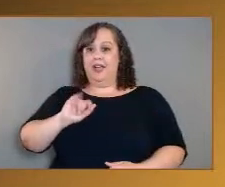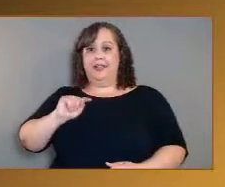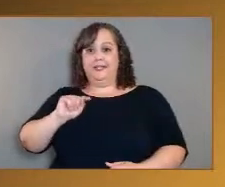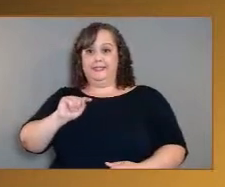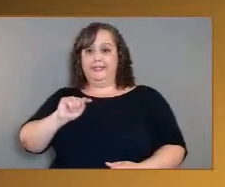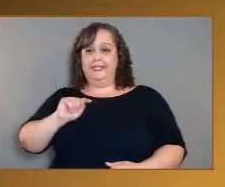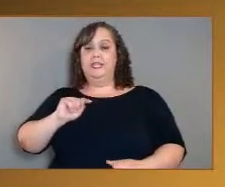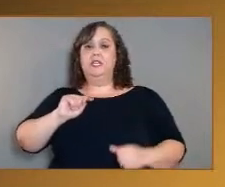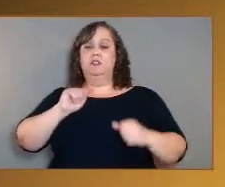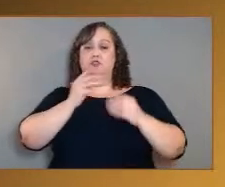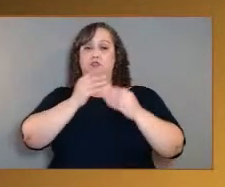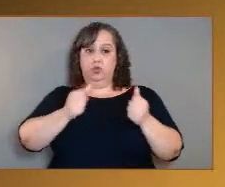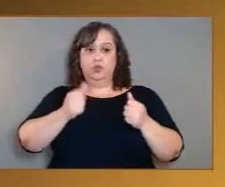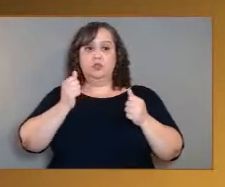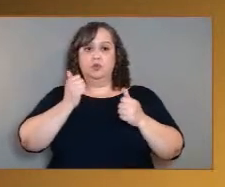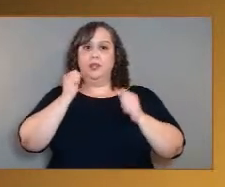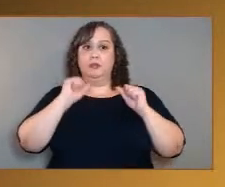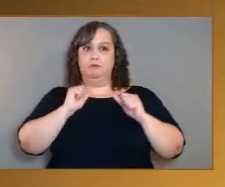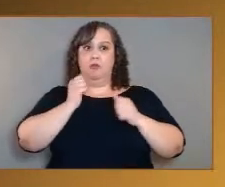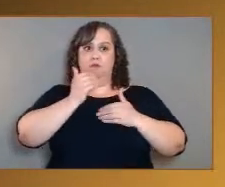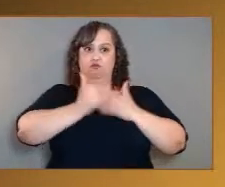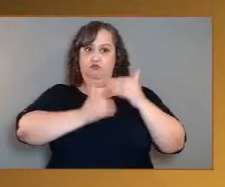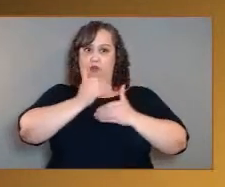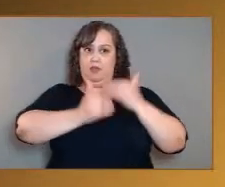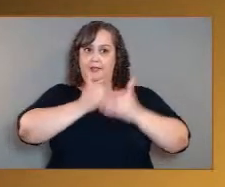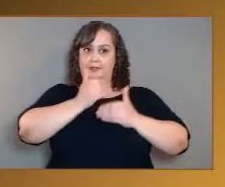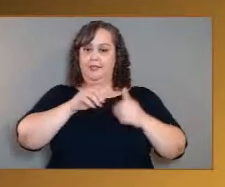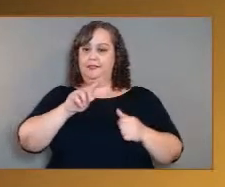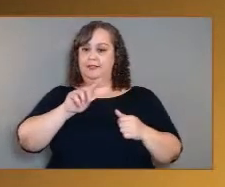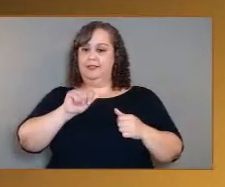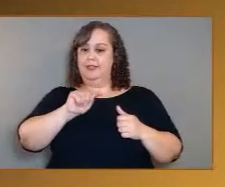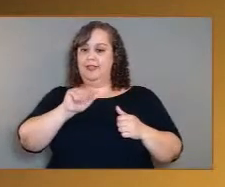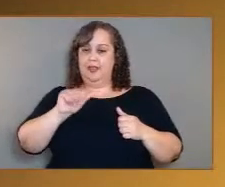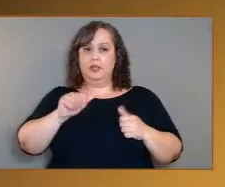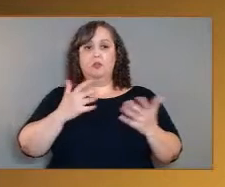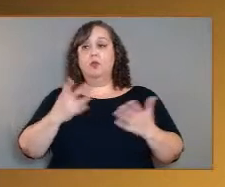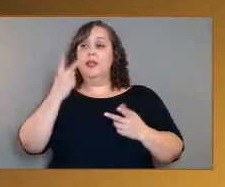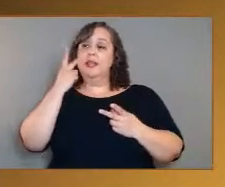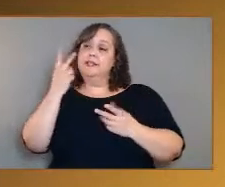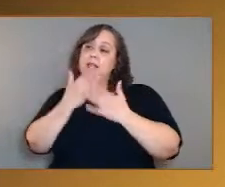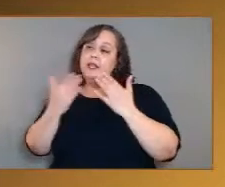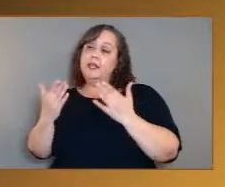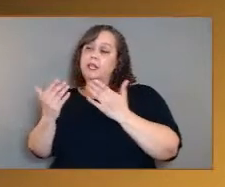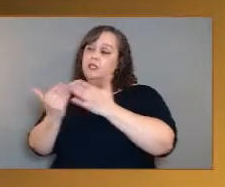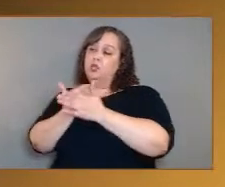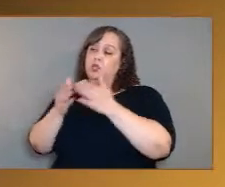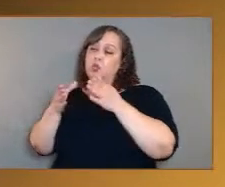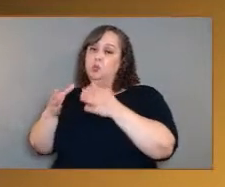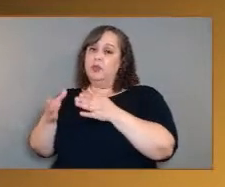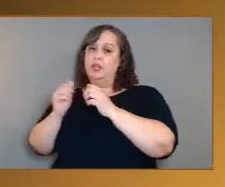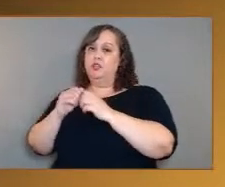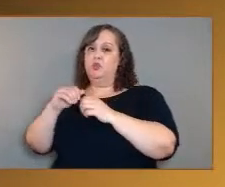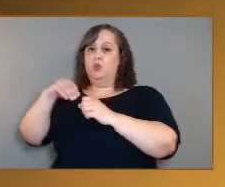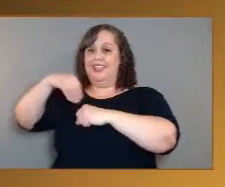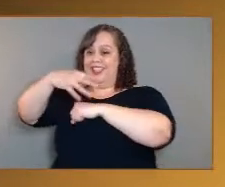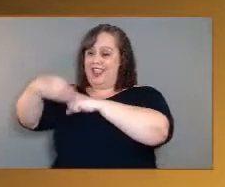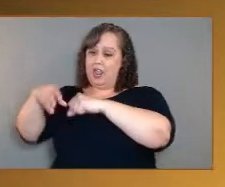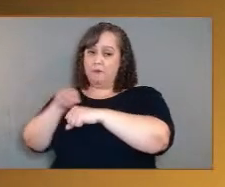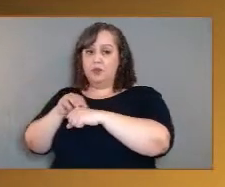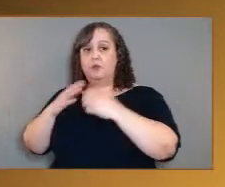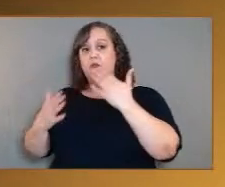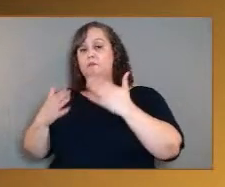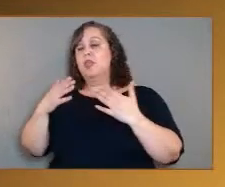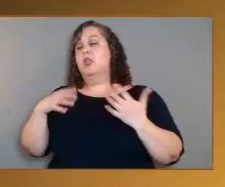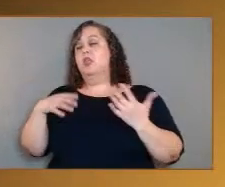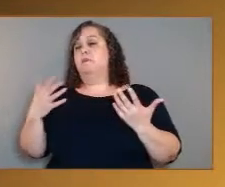especially seeing things in new ways with camera systems and systems that measure chemistry. The environmental health of people will depend on some